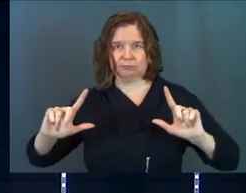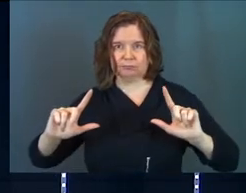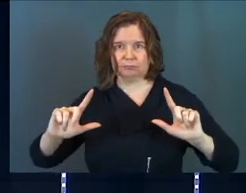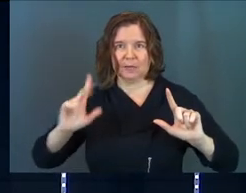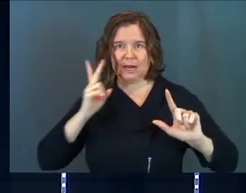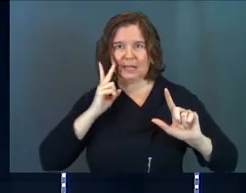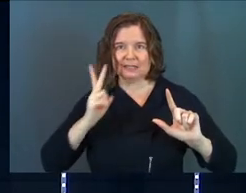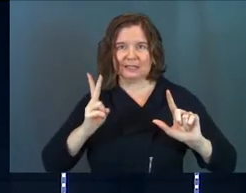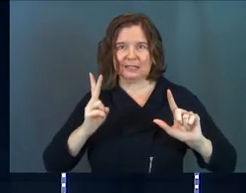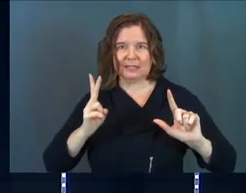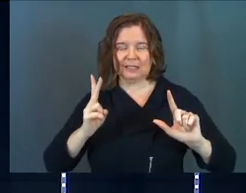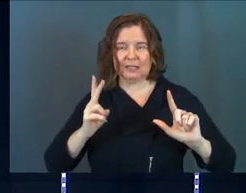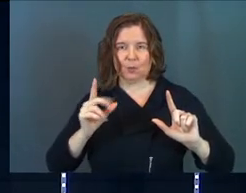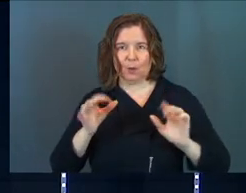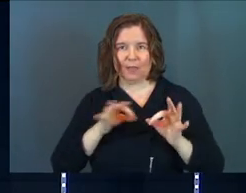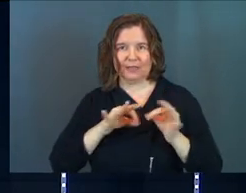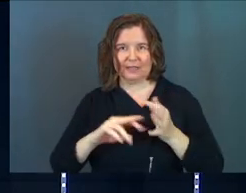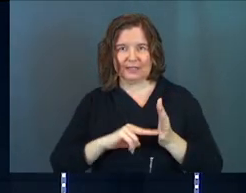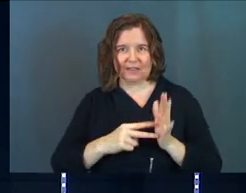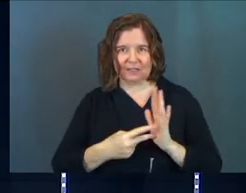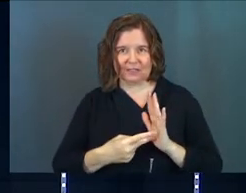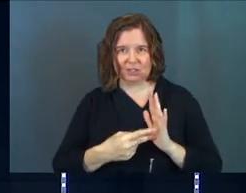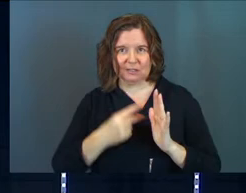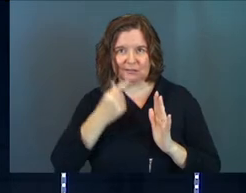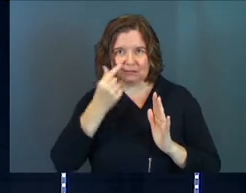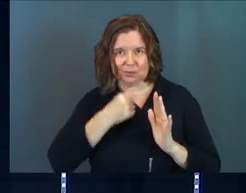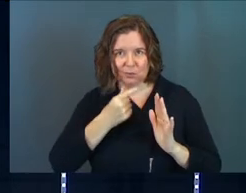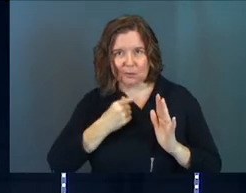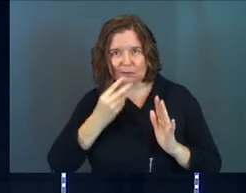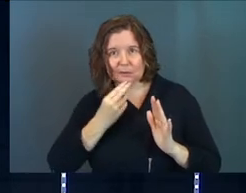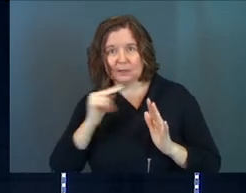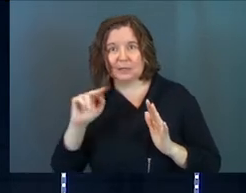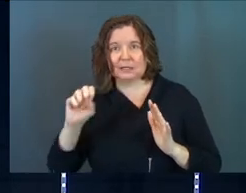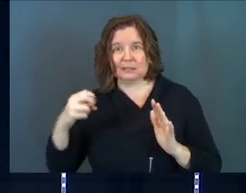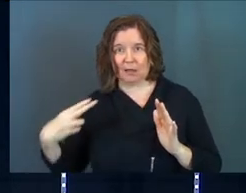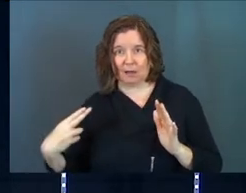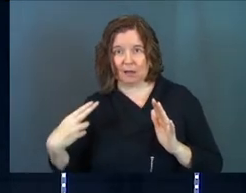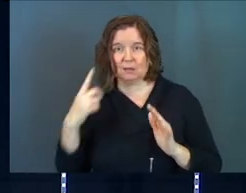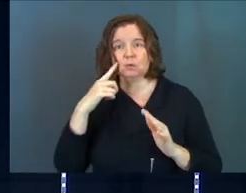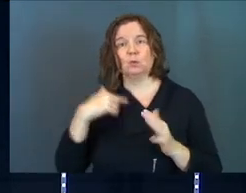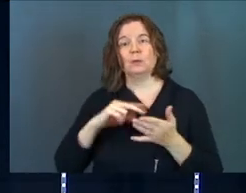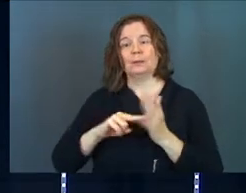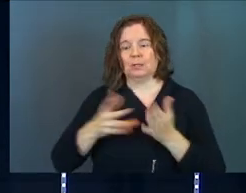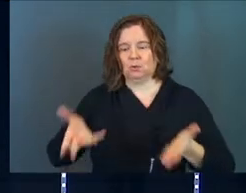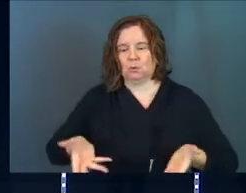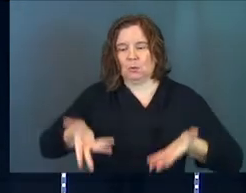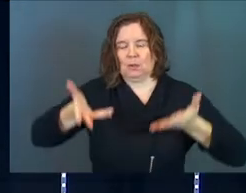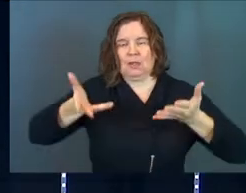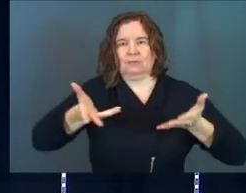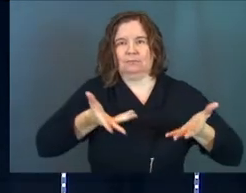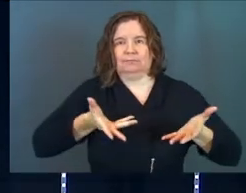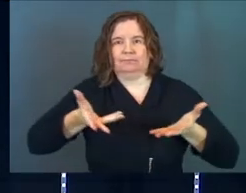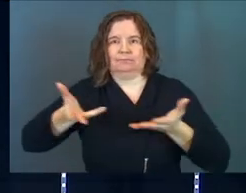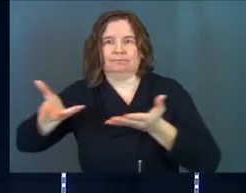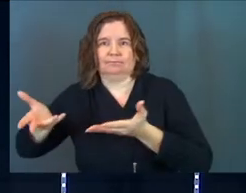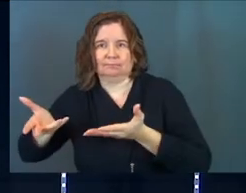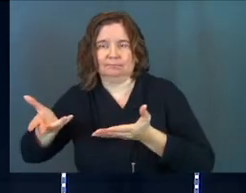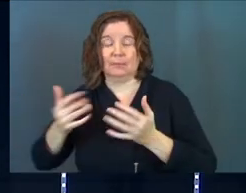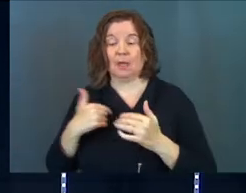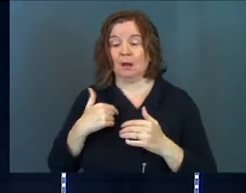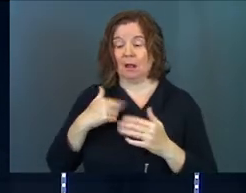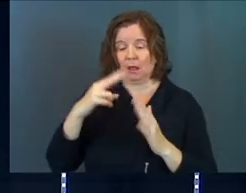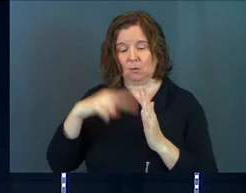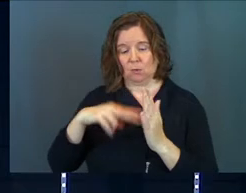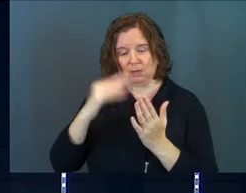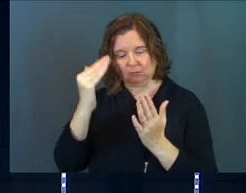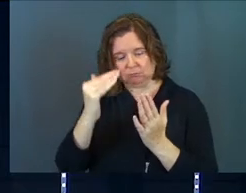where the Strong's definition is nassah. It means to lift, to carry, or to take. And I